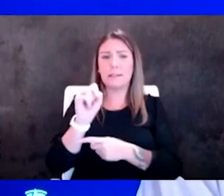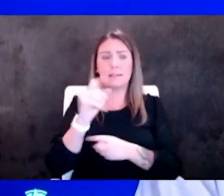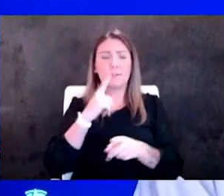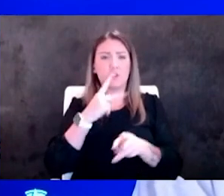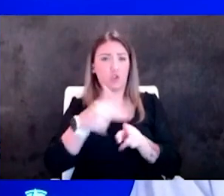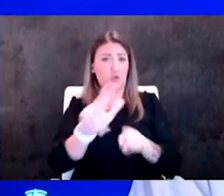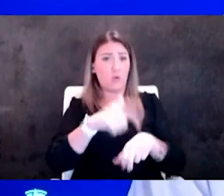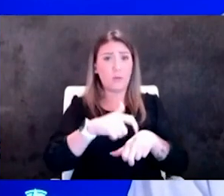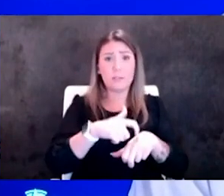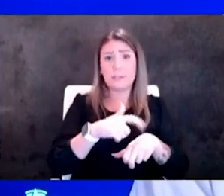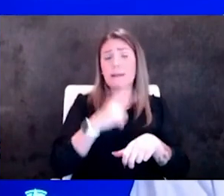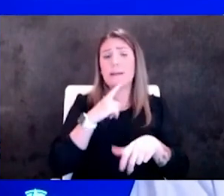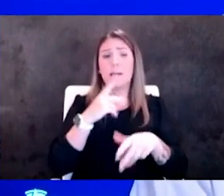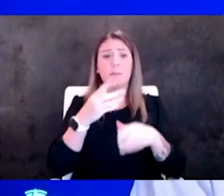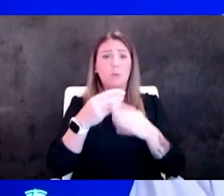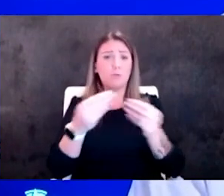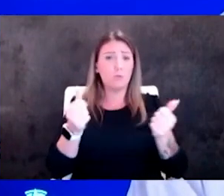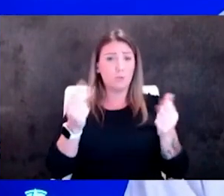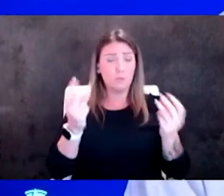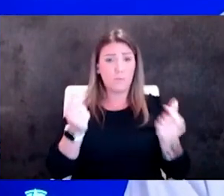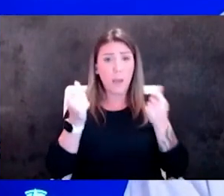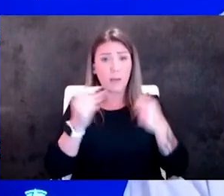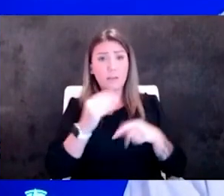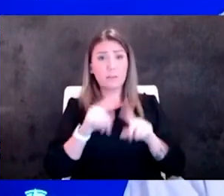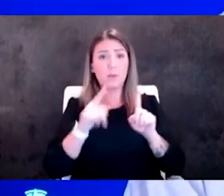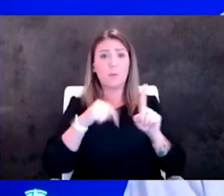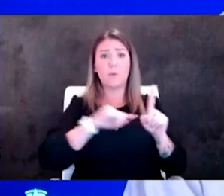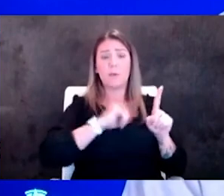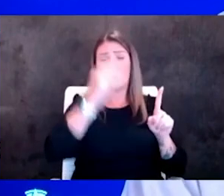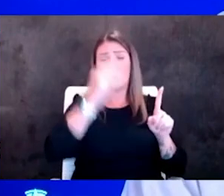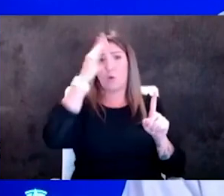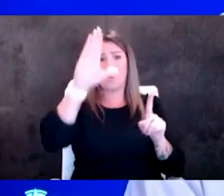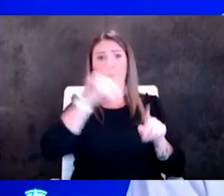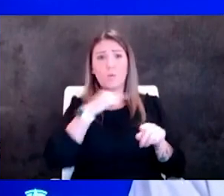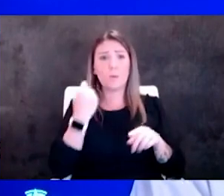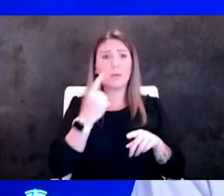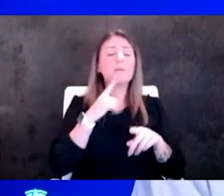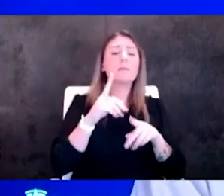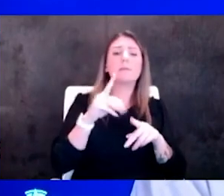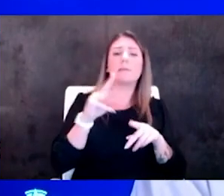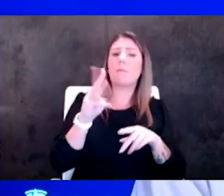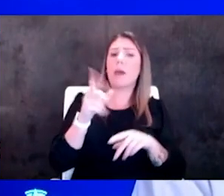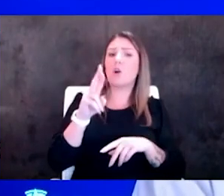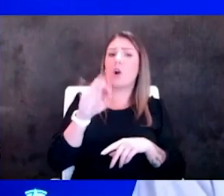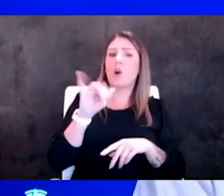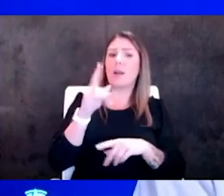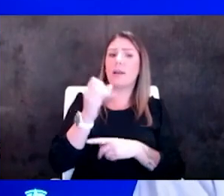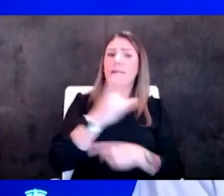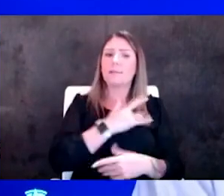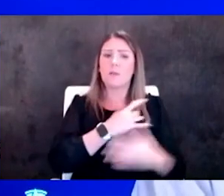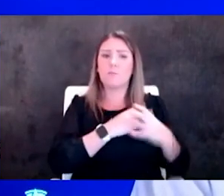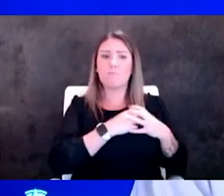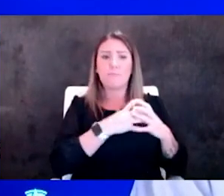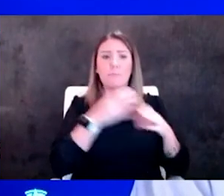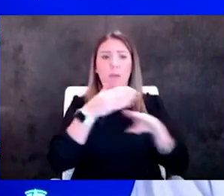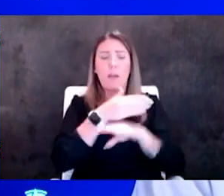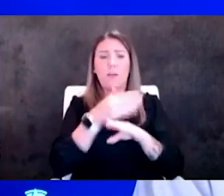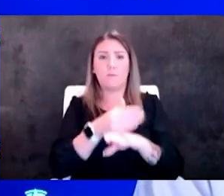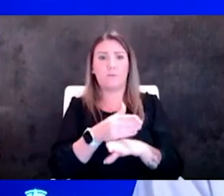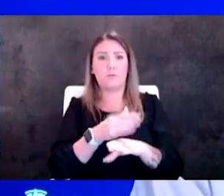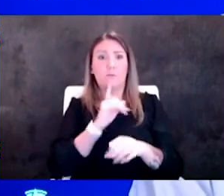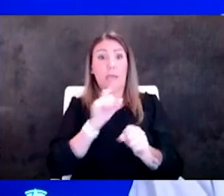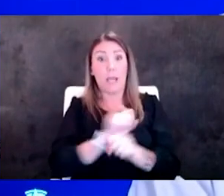spontaneously but we know that your risk of that myocarditis after true infection is much greater than any